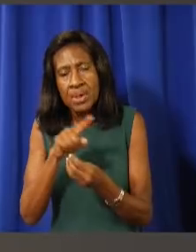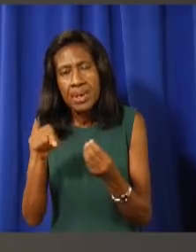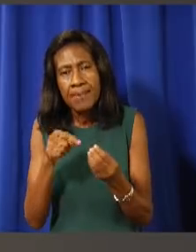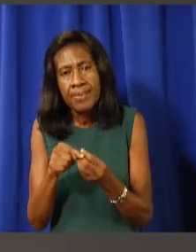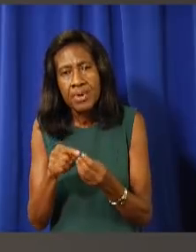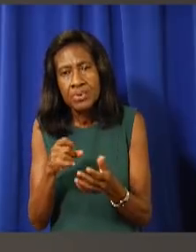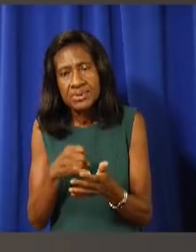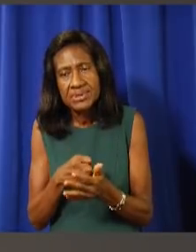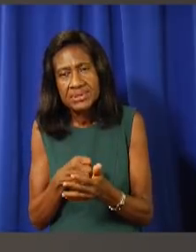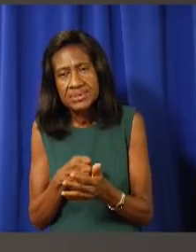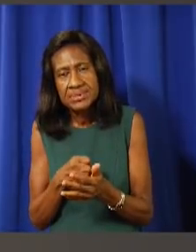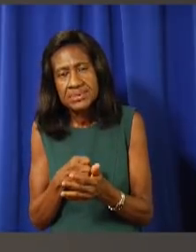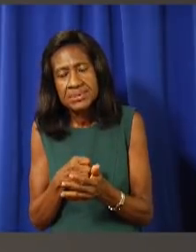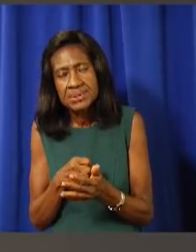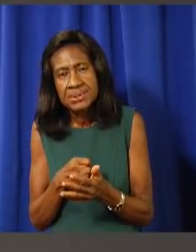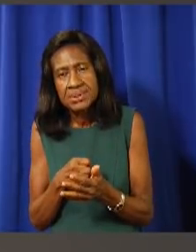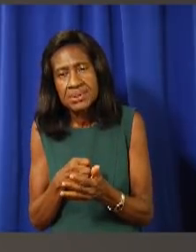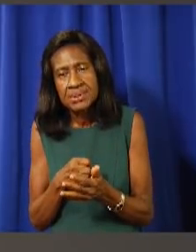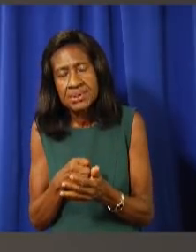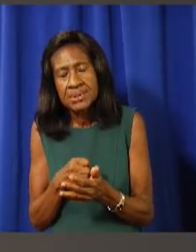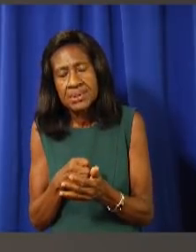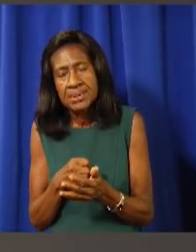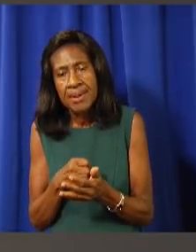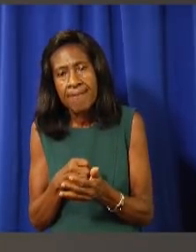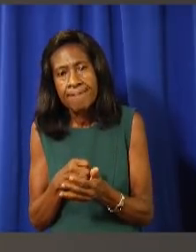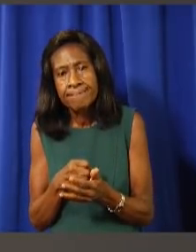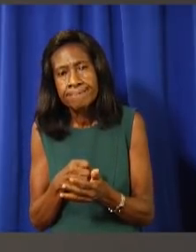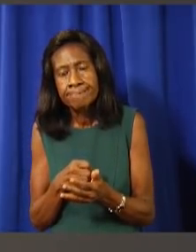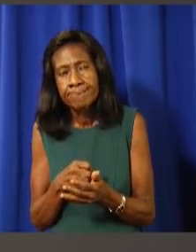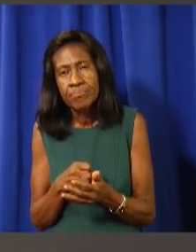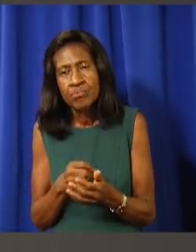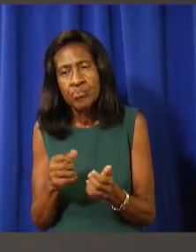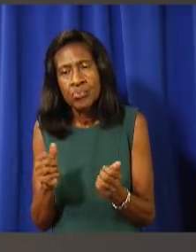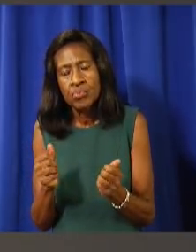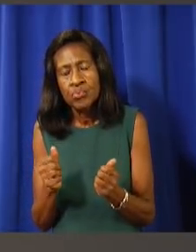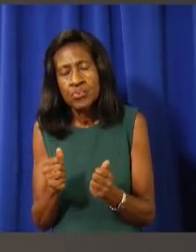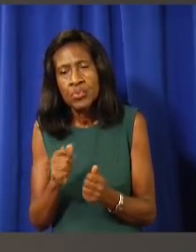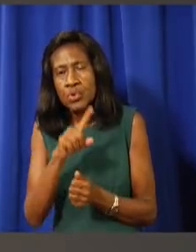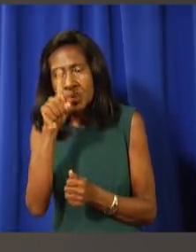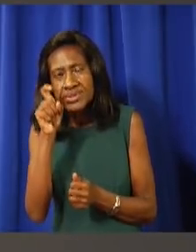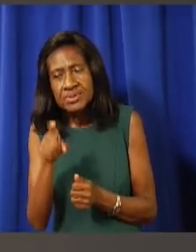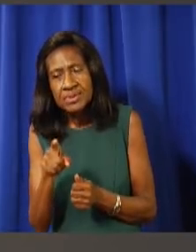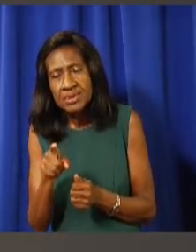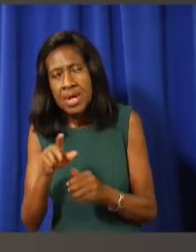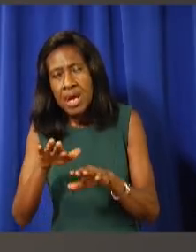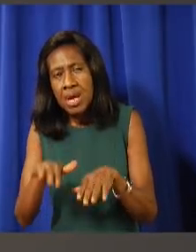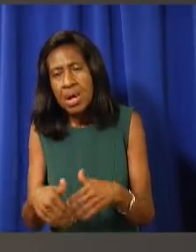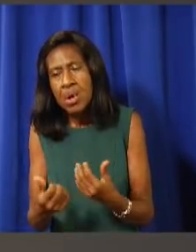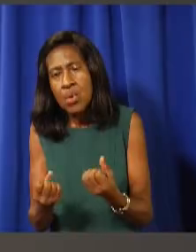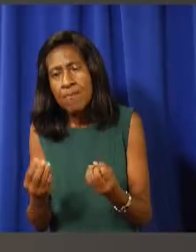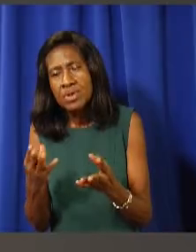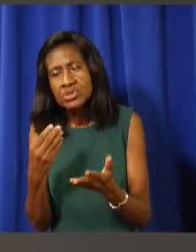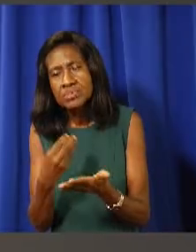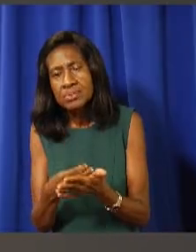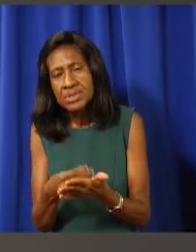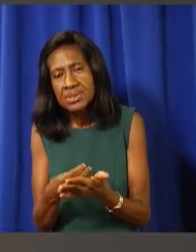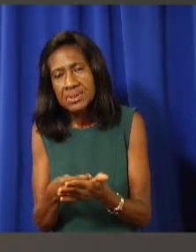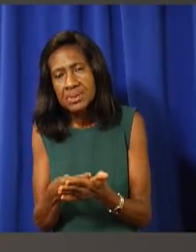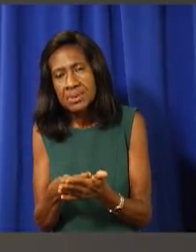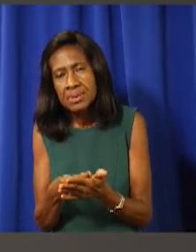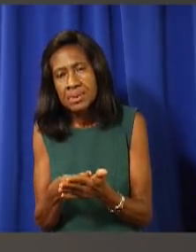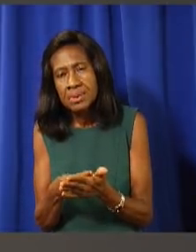should we not be able to move along as planned. Can you say right now how much money is earmarked to help